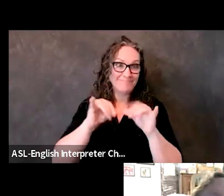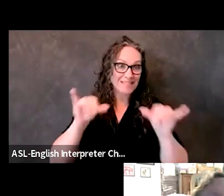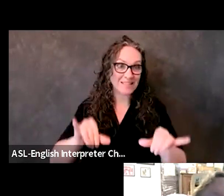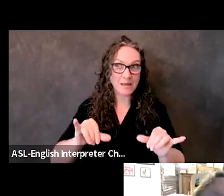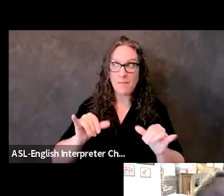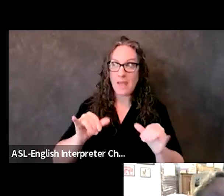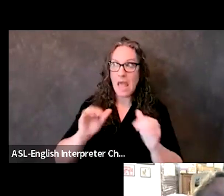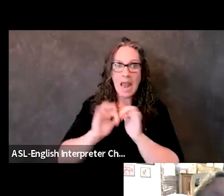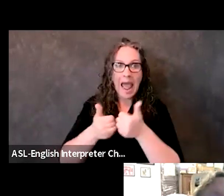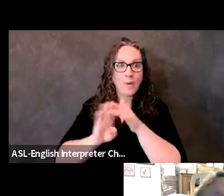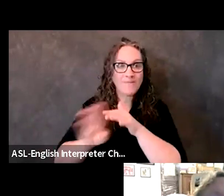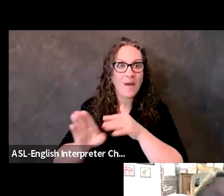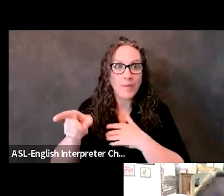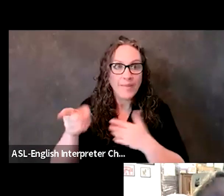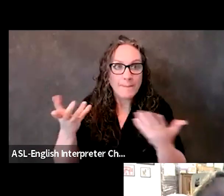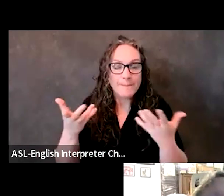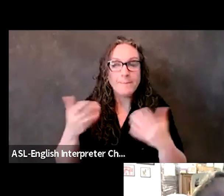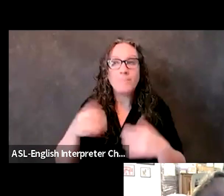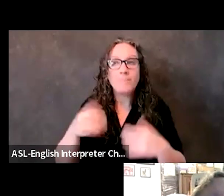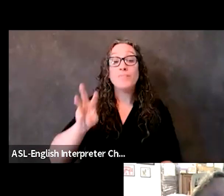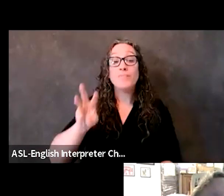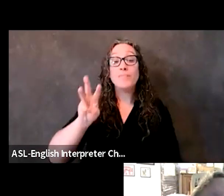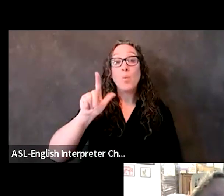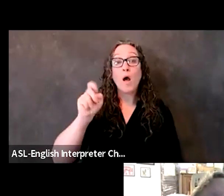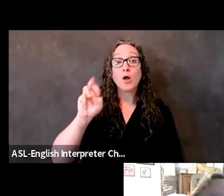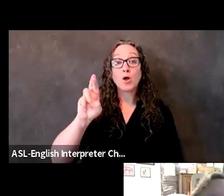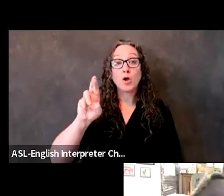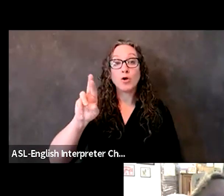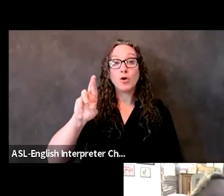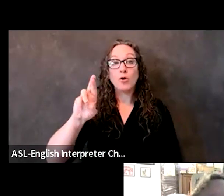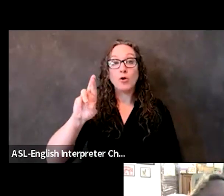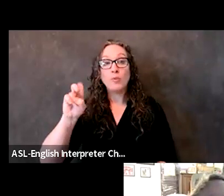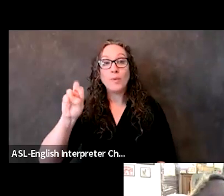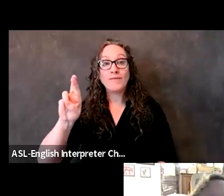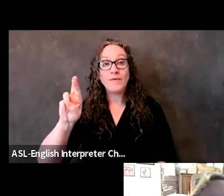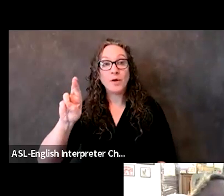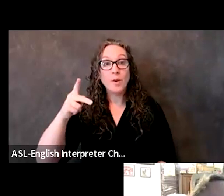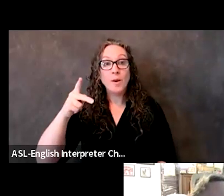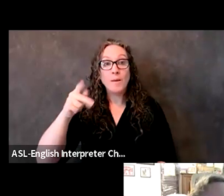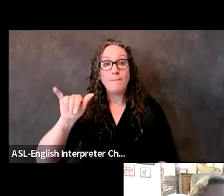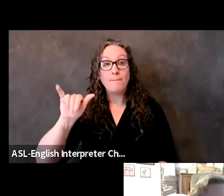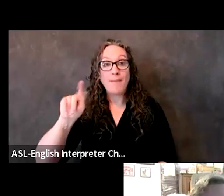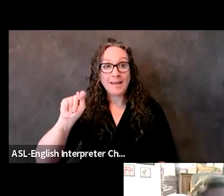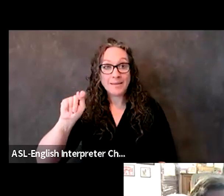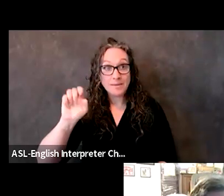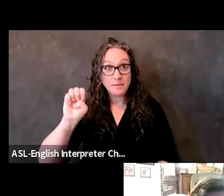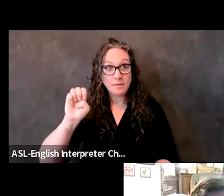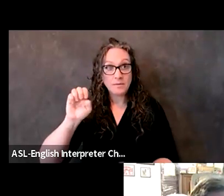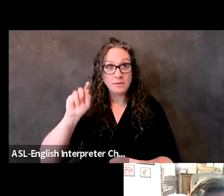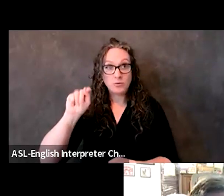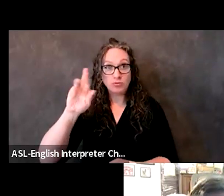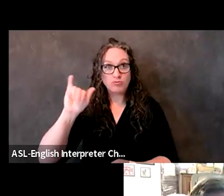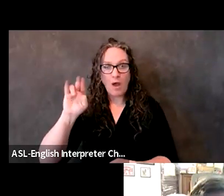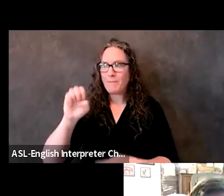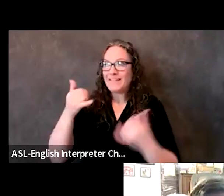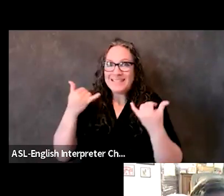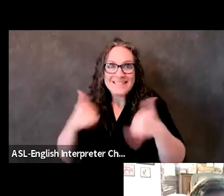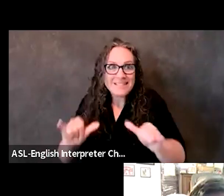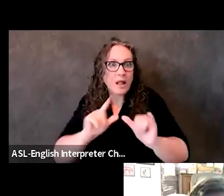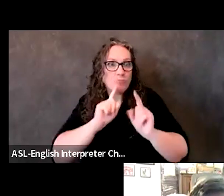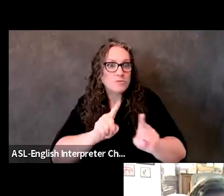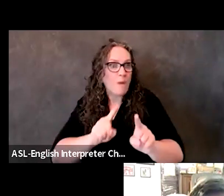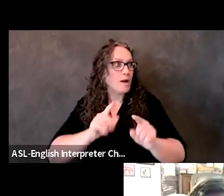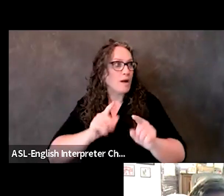You know, our Walker River Pai tribe is still actively responding to flooding events. And at one